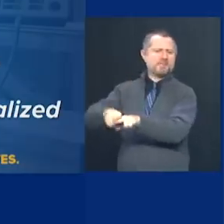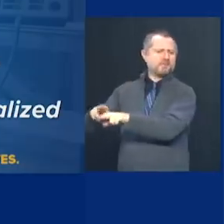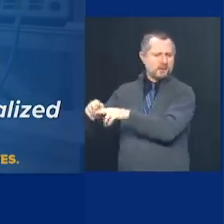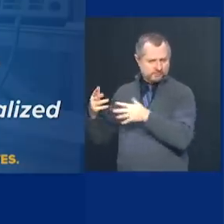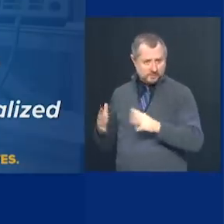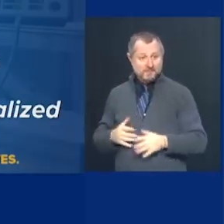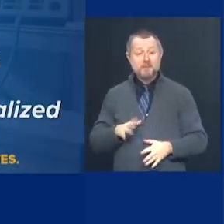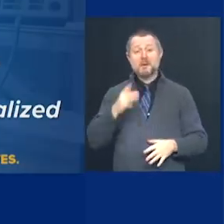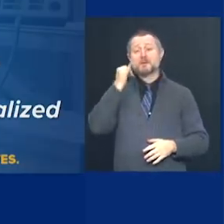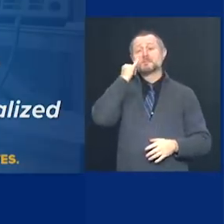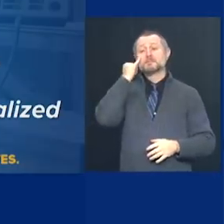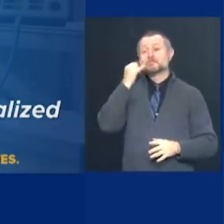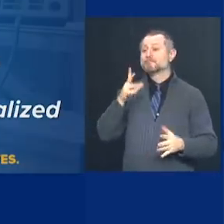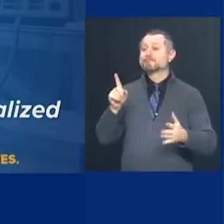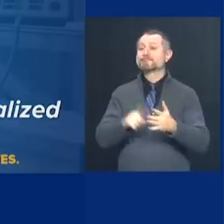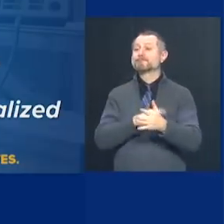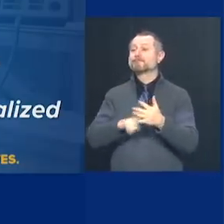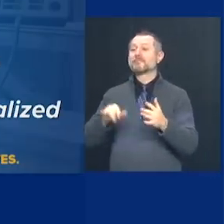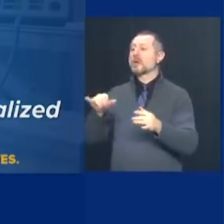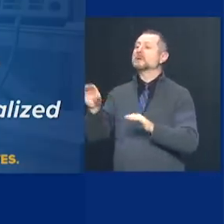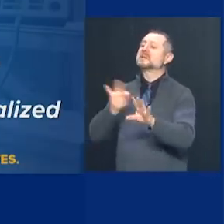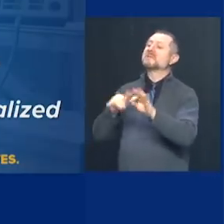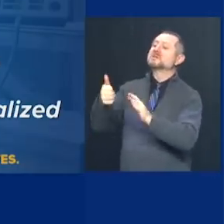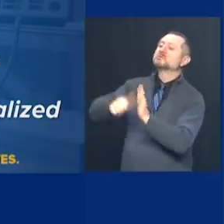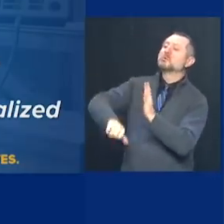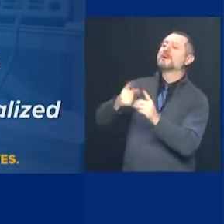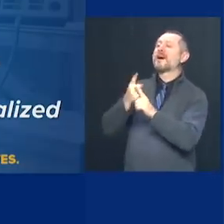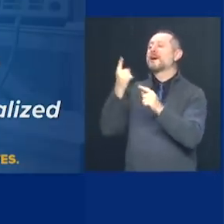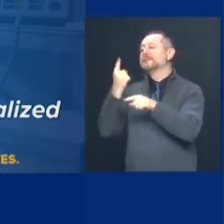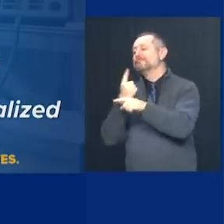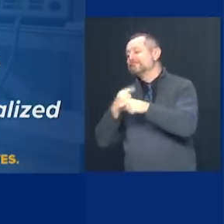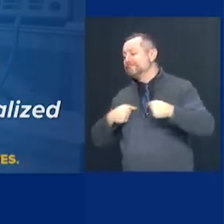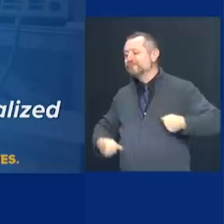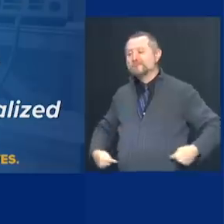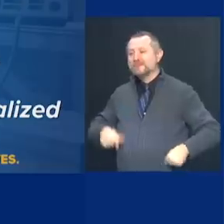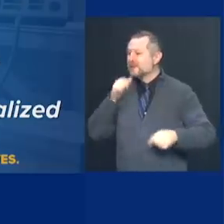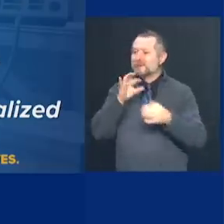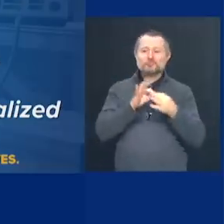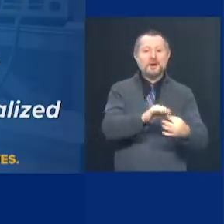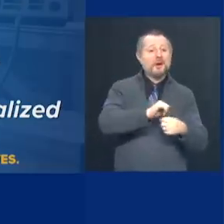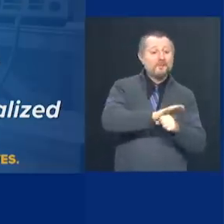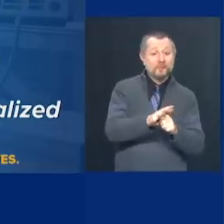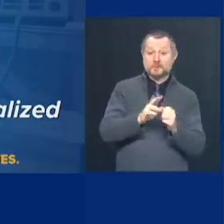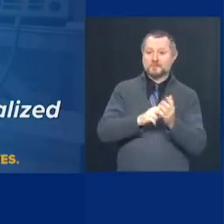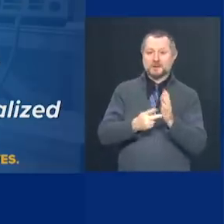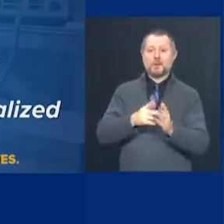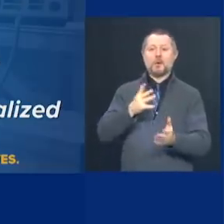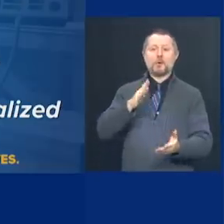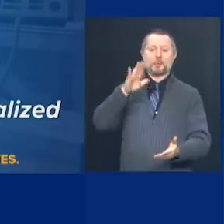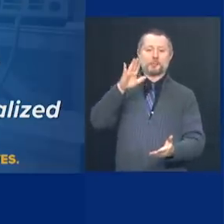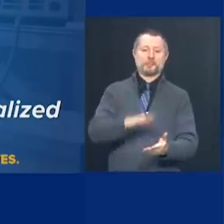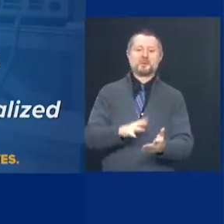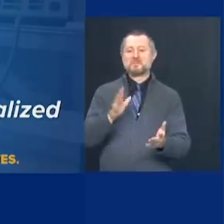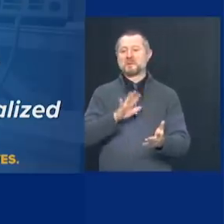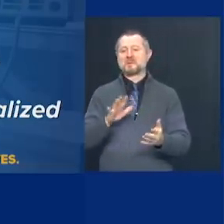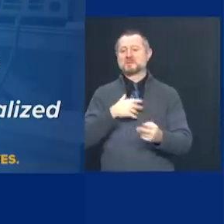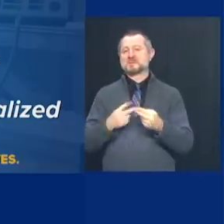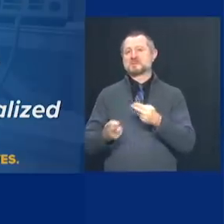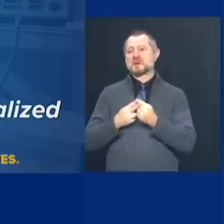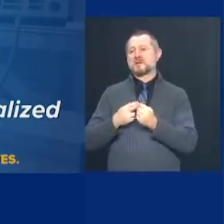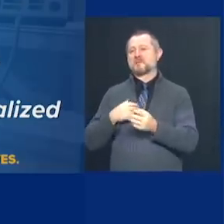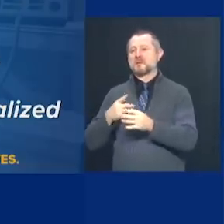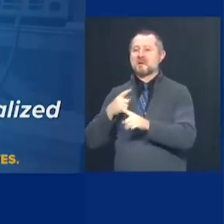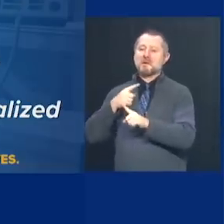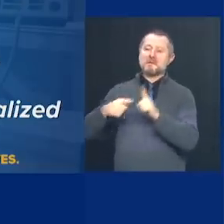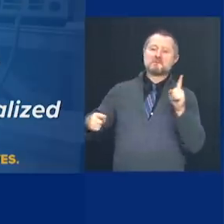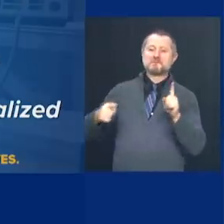surgery, we estimate that you reduce the number of occupied beds by about half. That